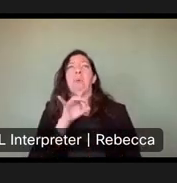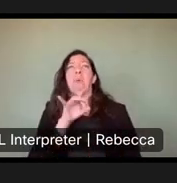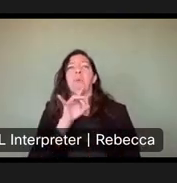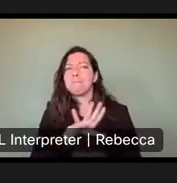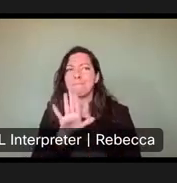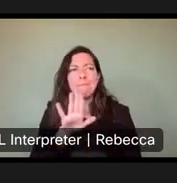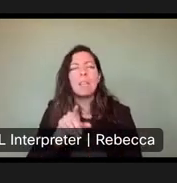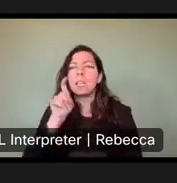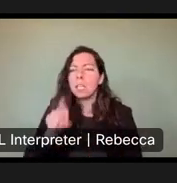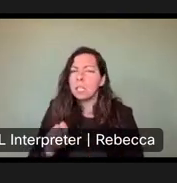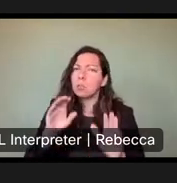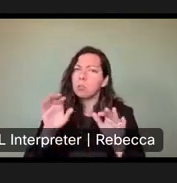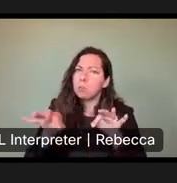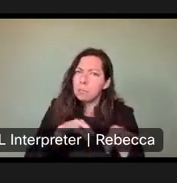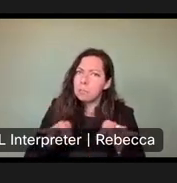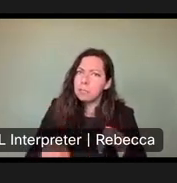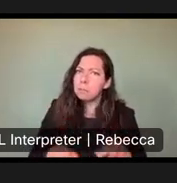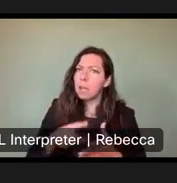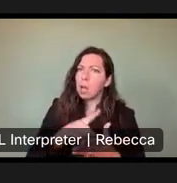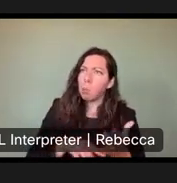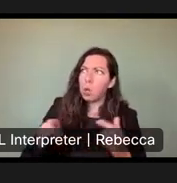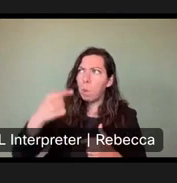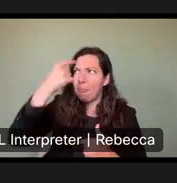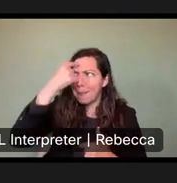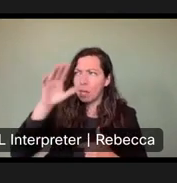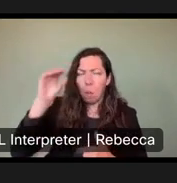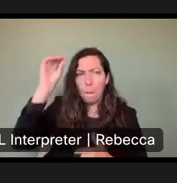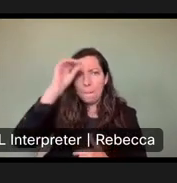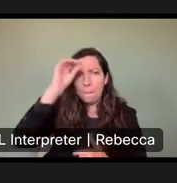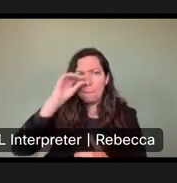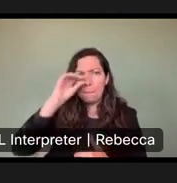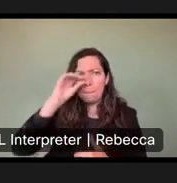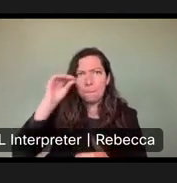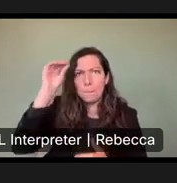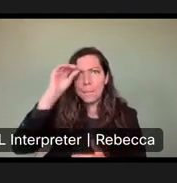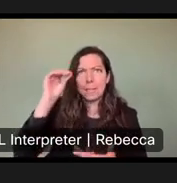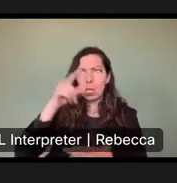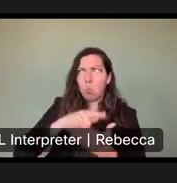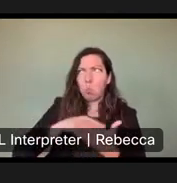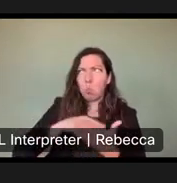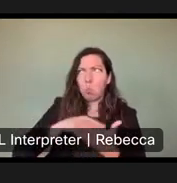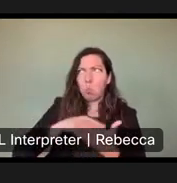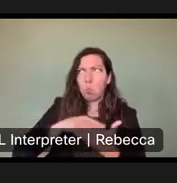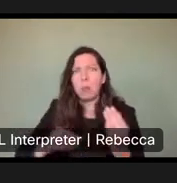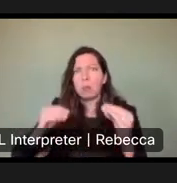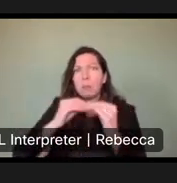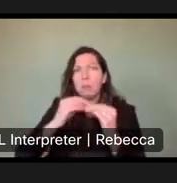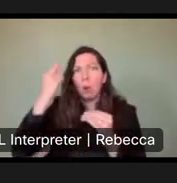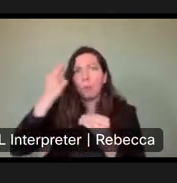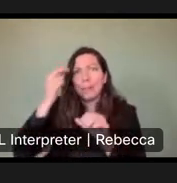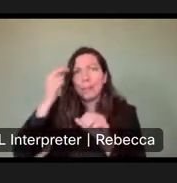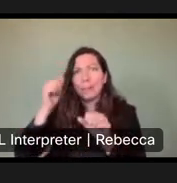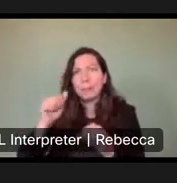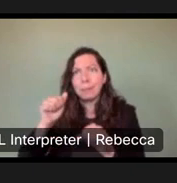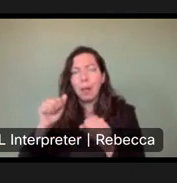us from the user perspective. What you all think is more reasonable and it is going to be taken. I know that I saw some of the other